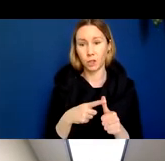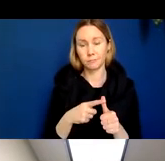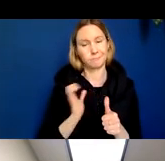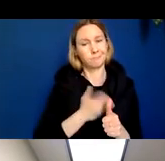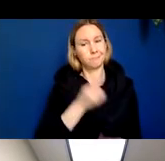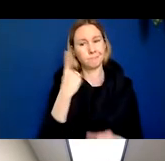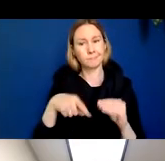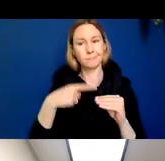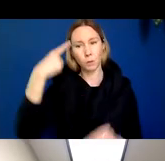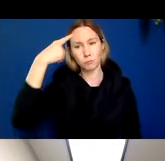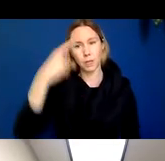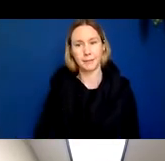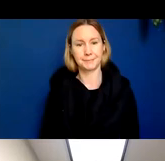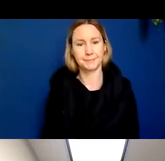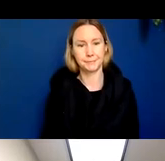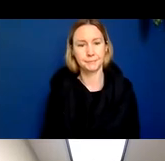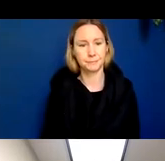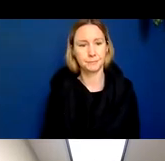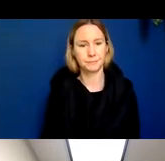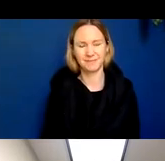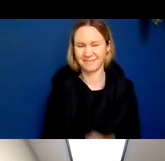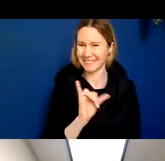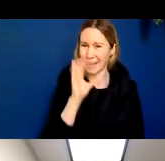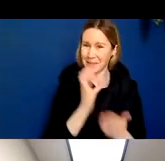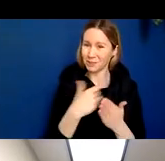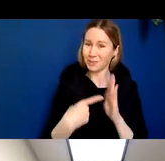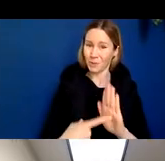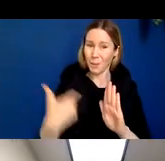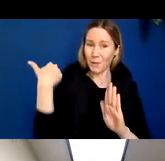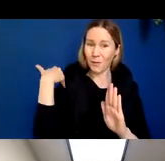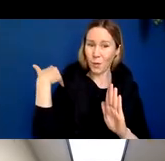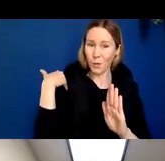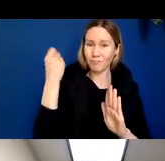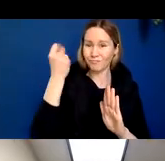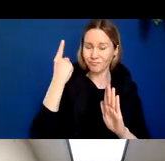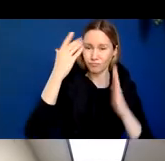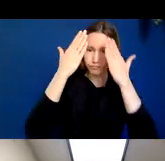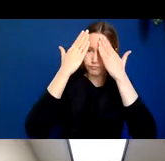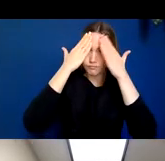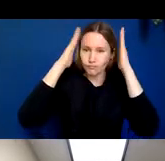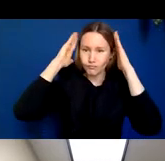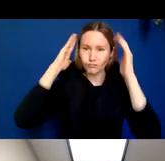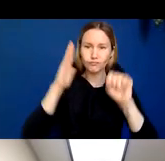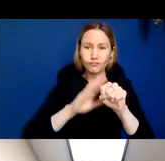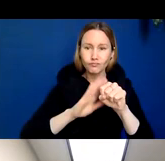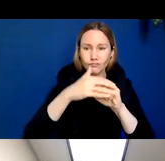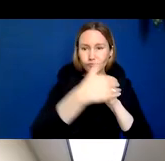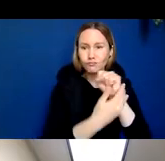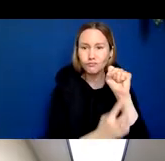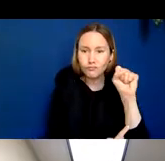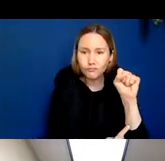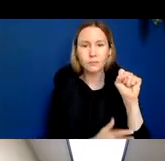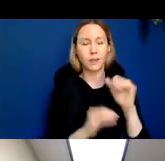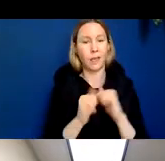basically, on this graphic that I showed you earlier, understanding of how the brain works, because this is what guides